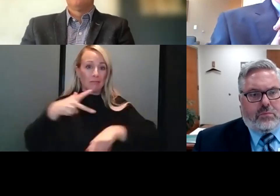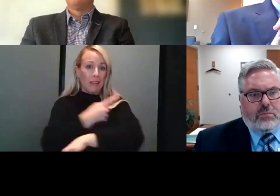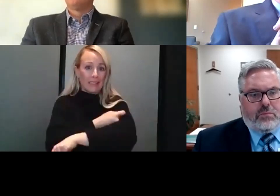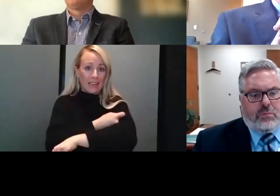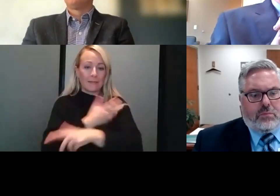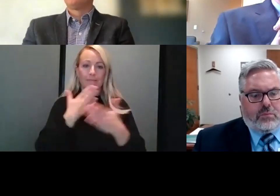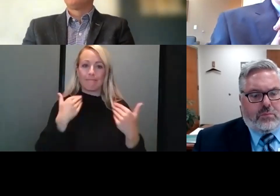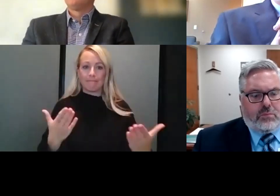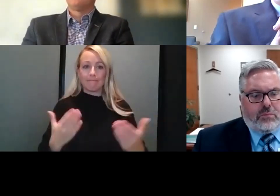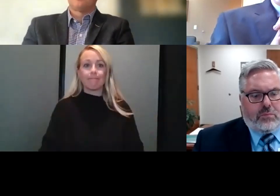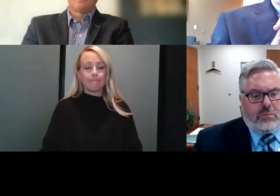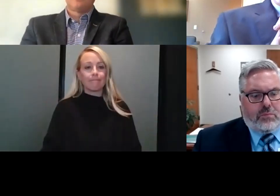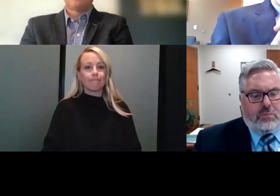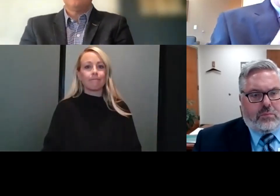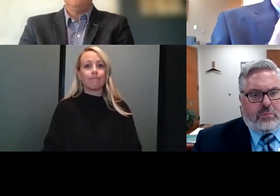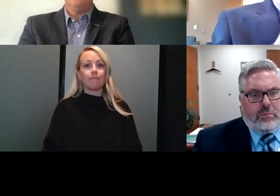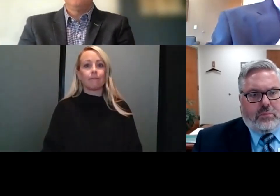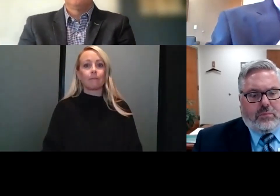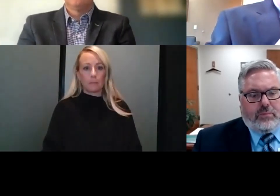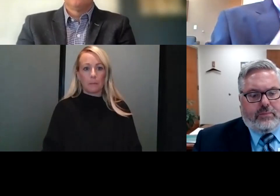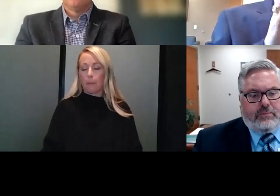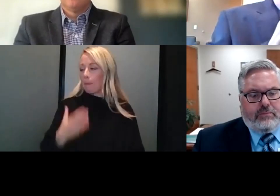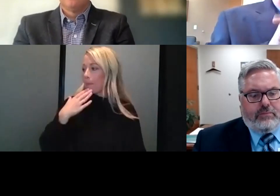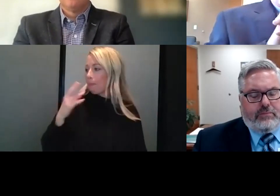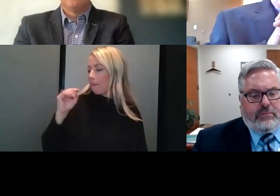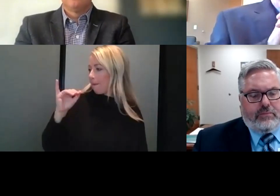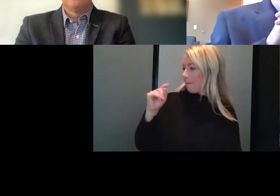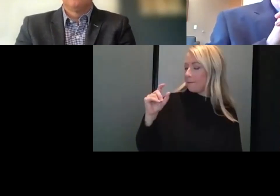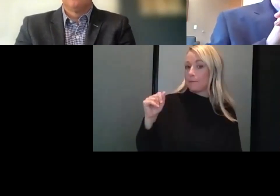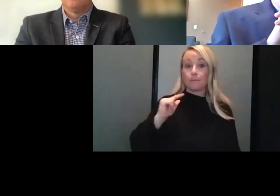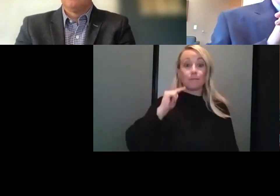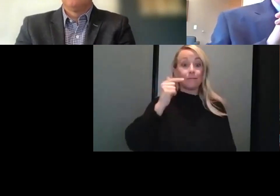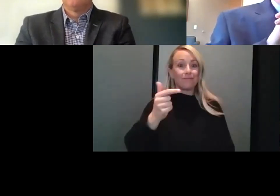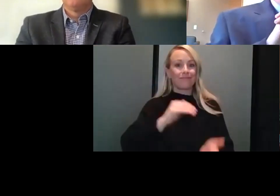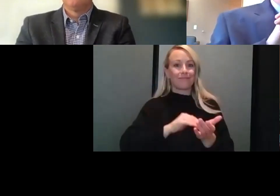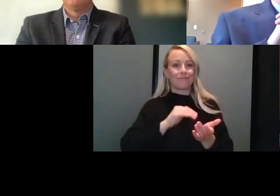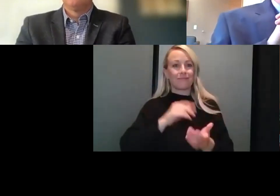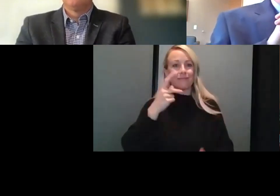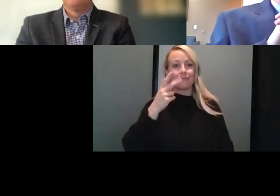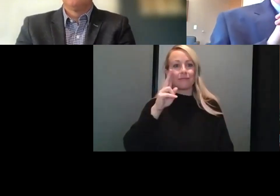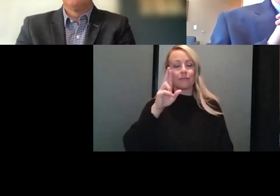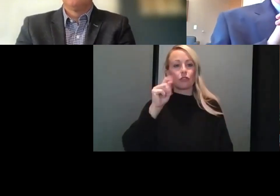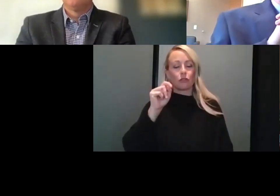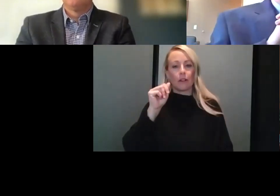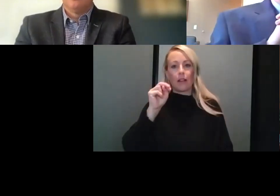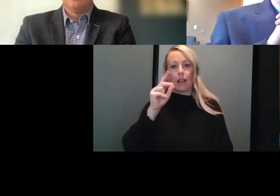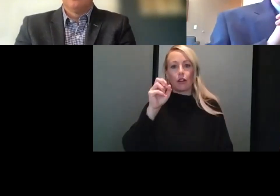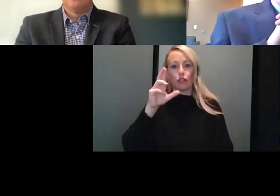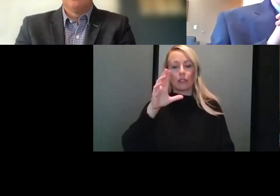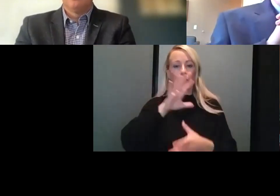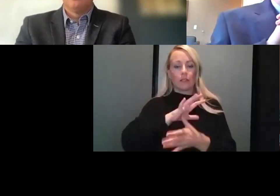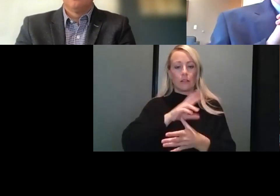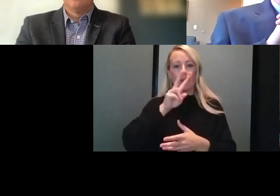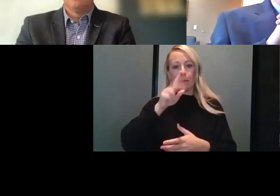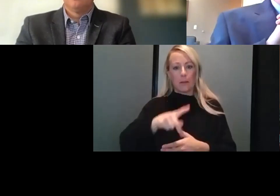Thank you. Thank you so much, Nita. Next we have Dr. Kurt Anderson, the Senior VP of Physician Operations